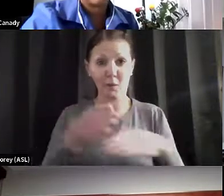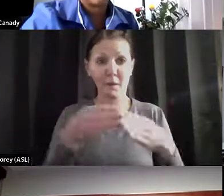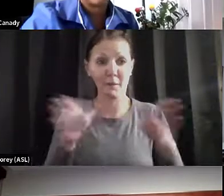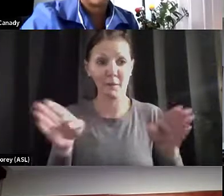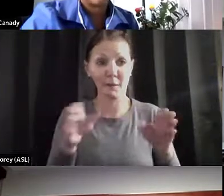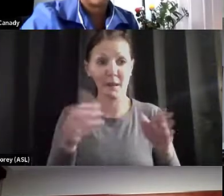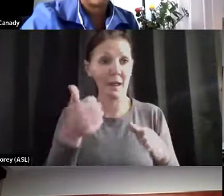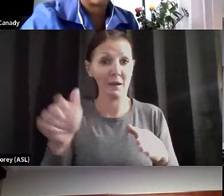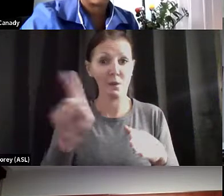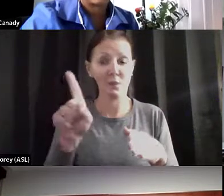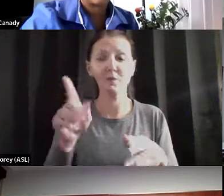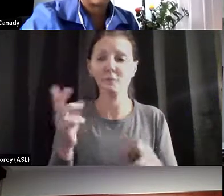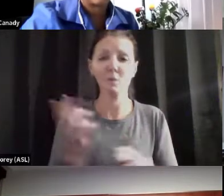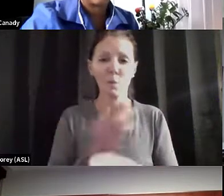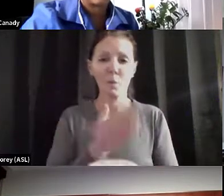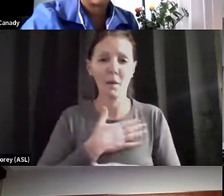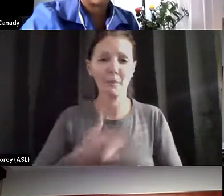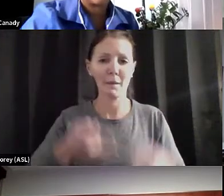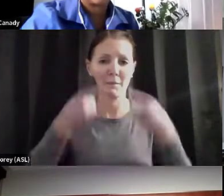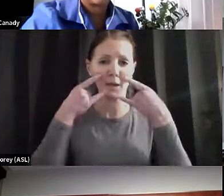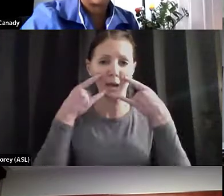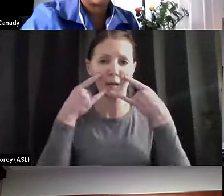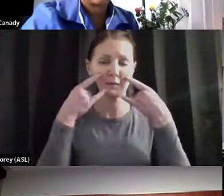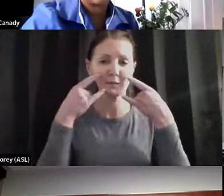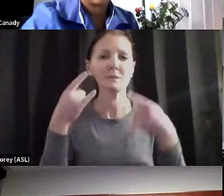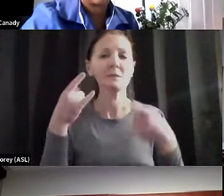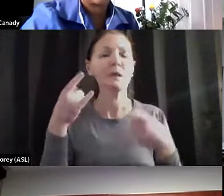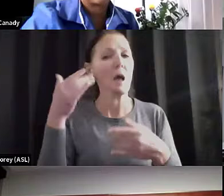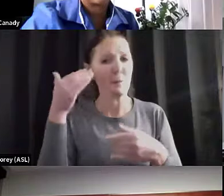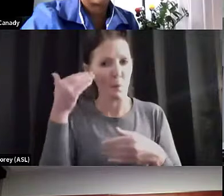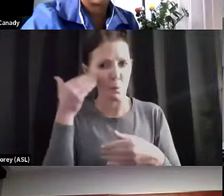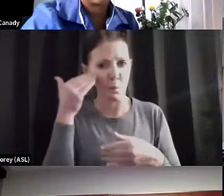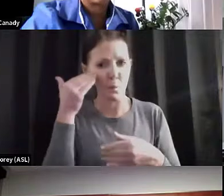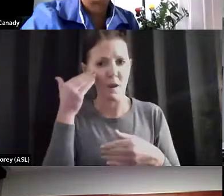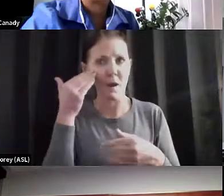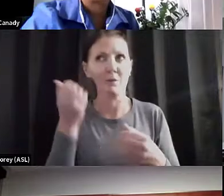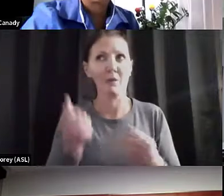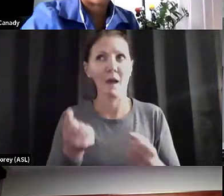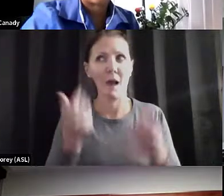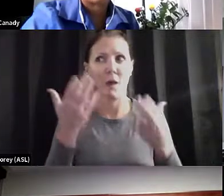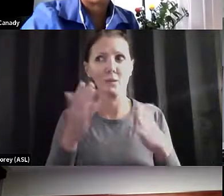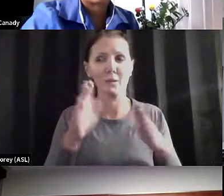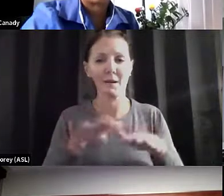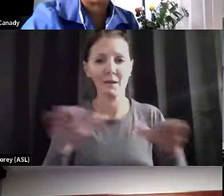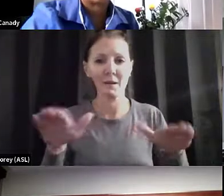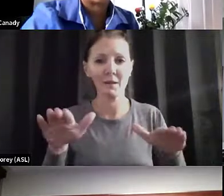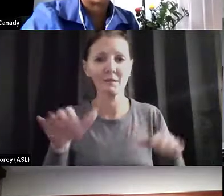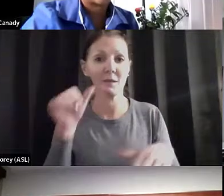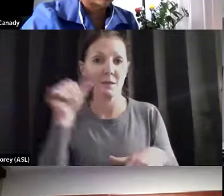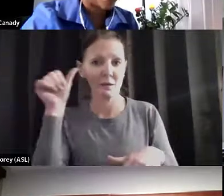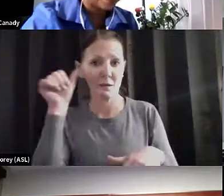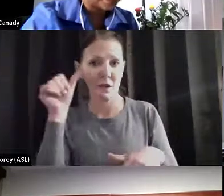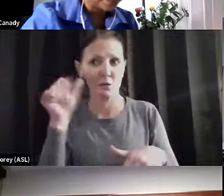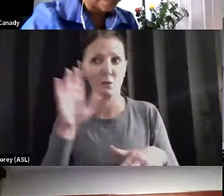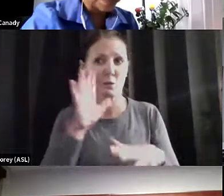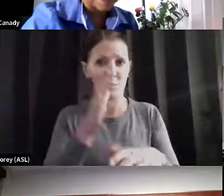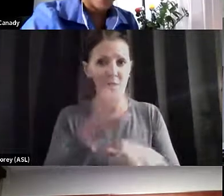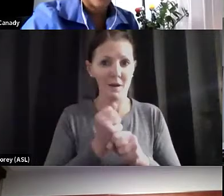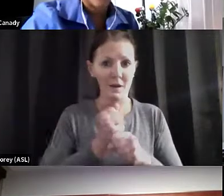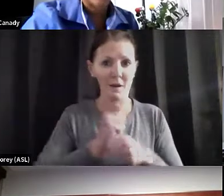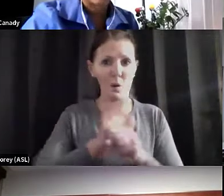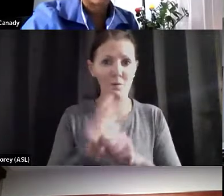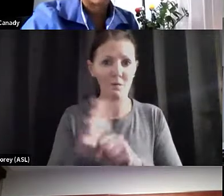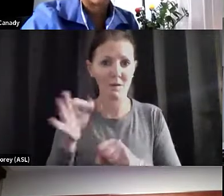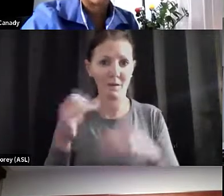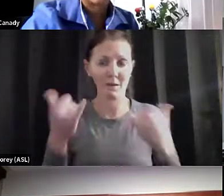mask. I'm fully aware of the number of kids and adults that are getting COVID-19 now, because I